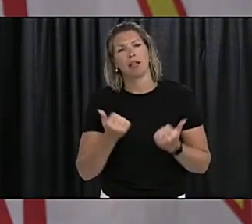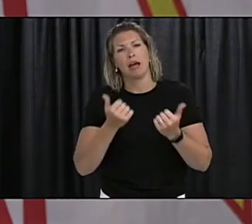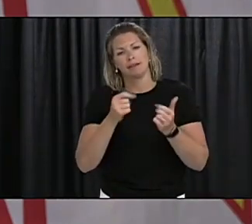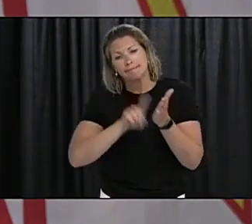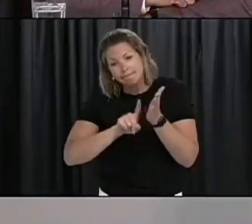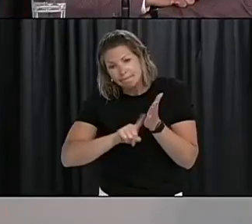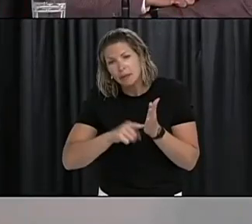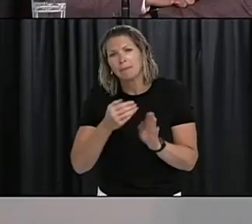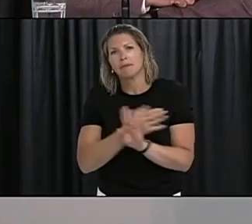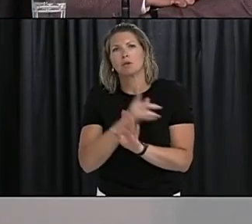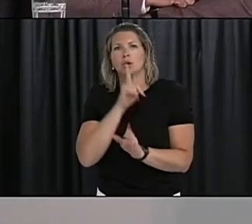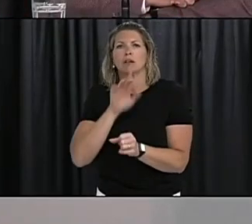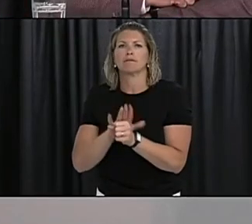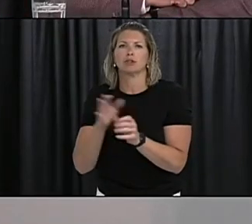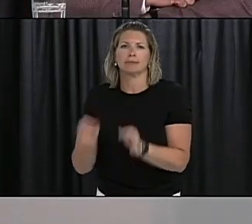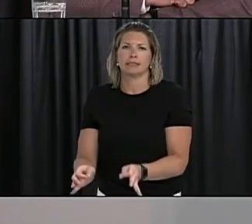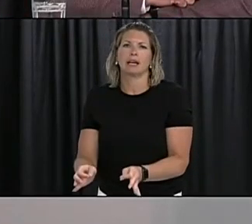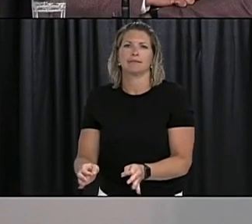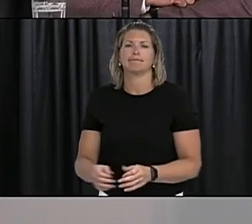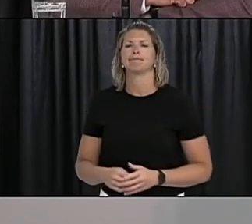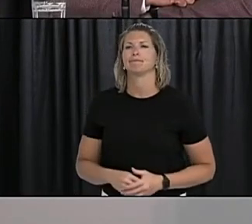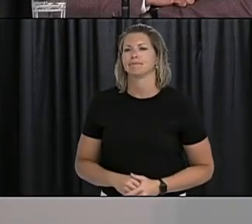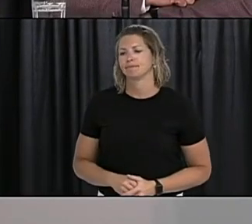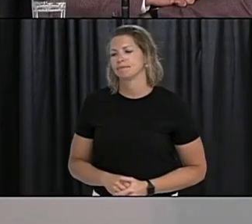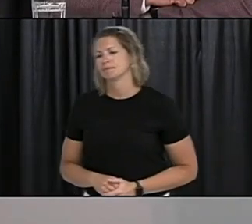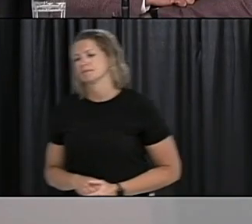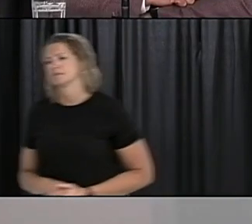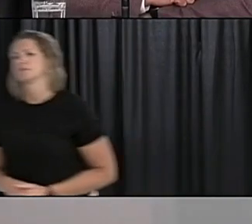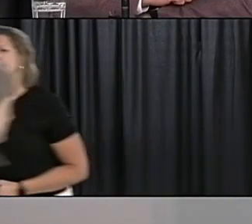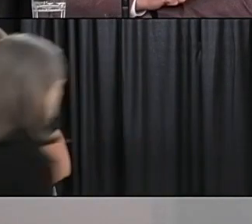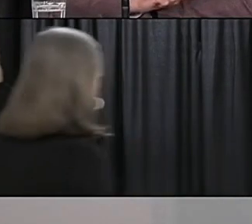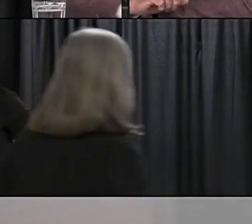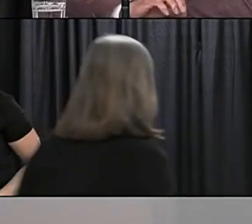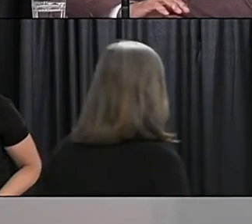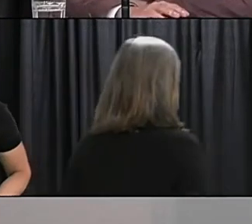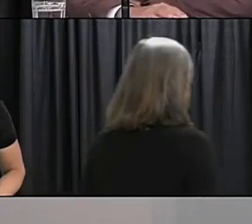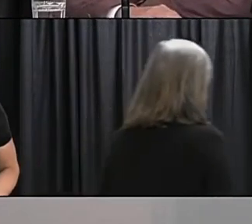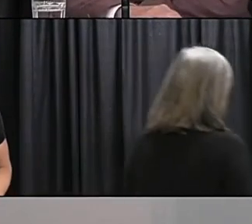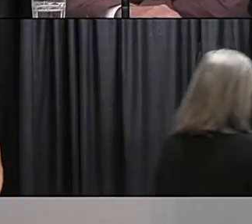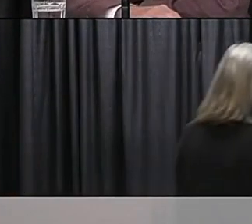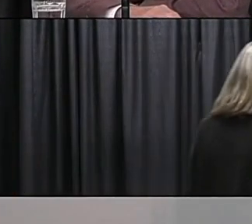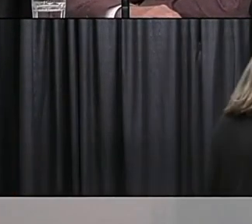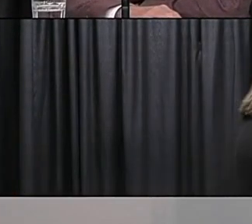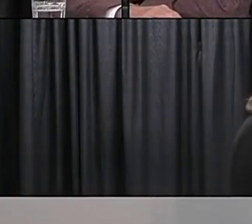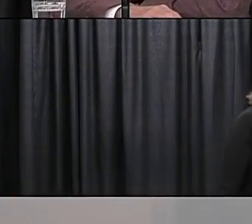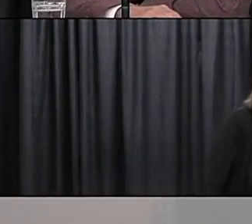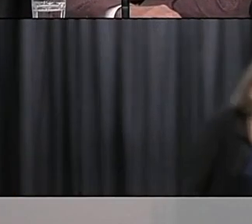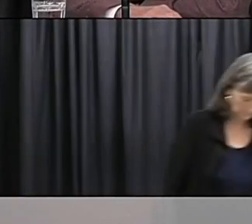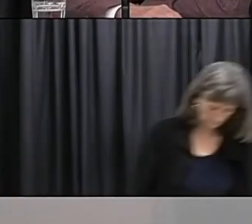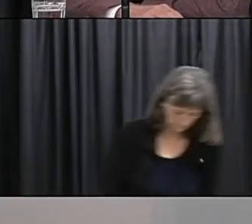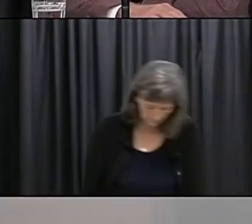Thank you Our next questions are from Kellyanne Roberts of NTV News Please go ahead.